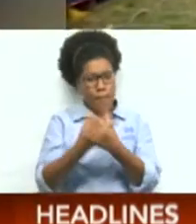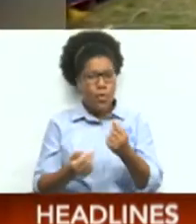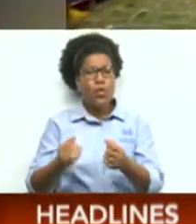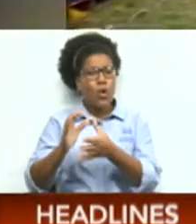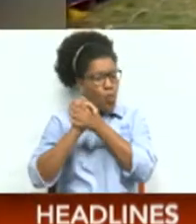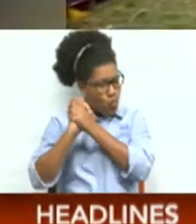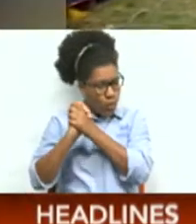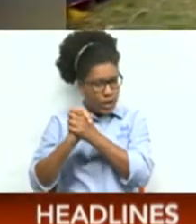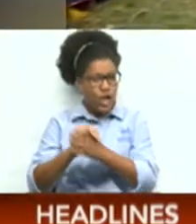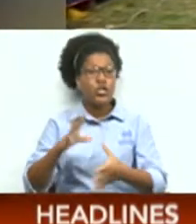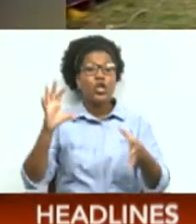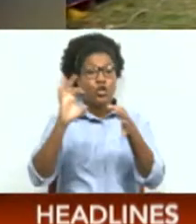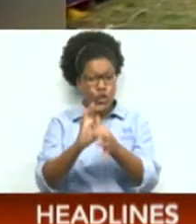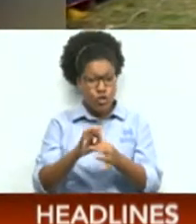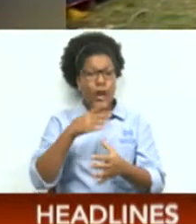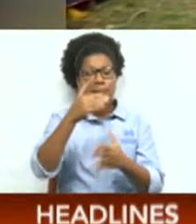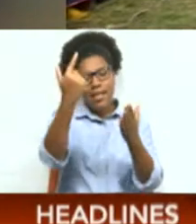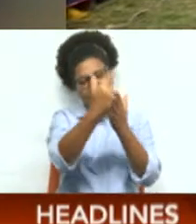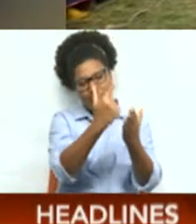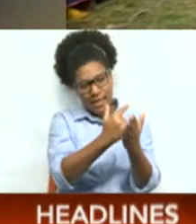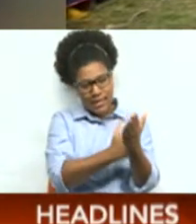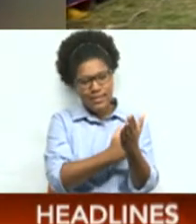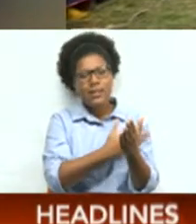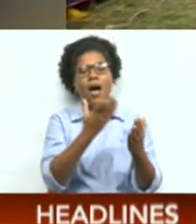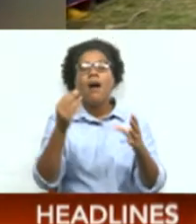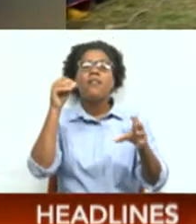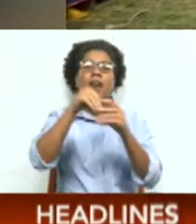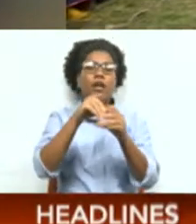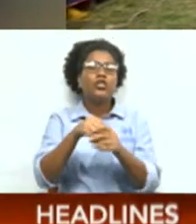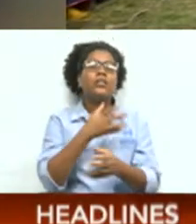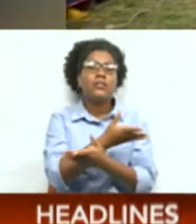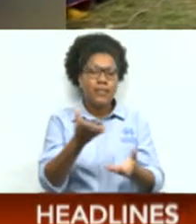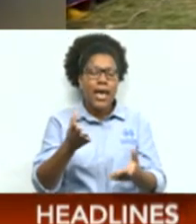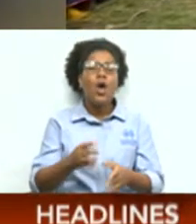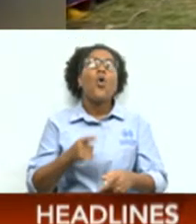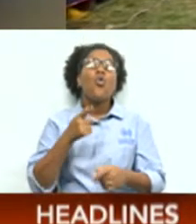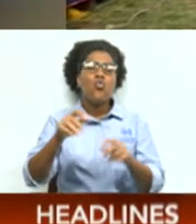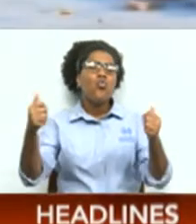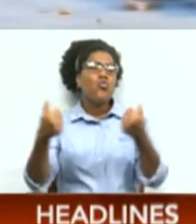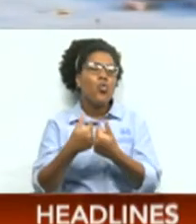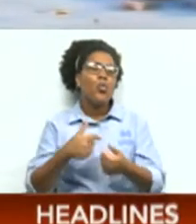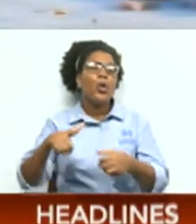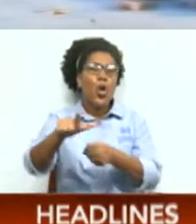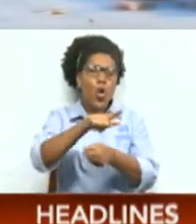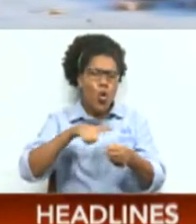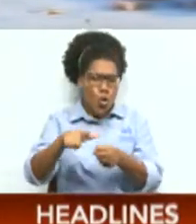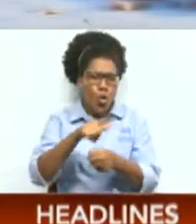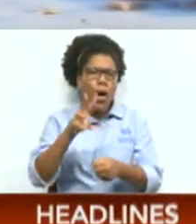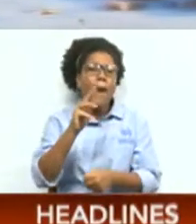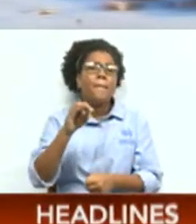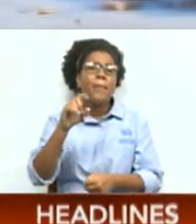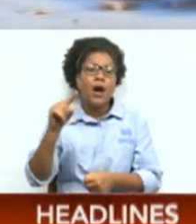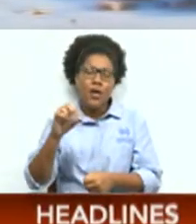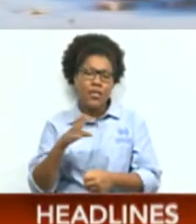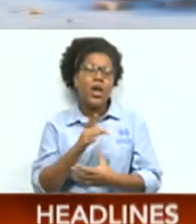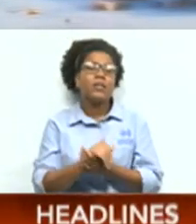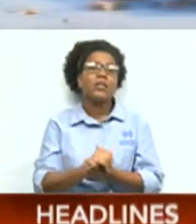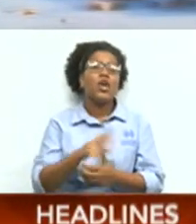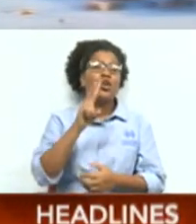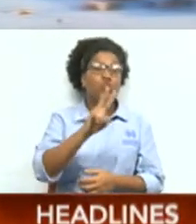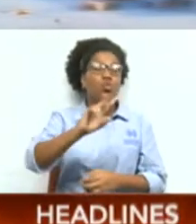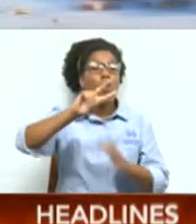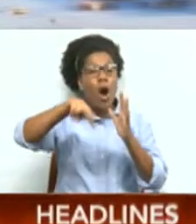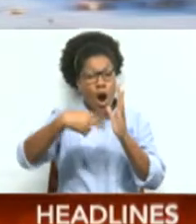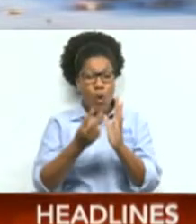foreign entrants who have successfully competed in local marathons. Akesa stopped the clock at 2 hours, 31